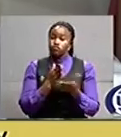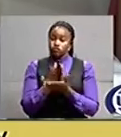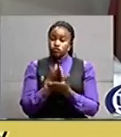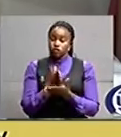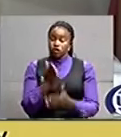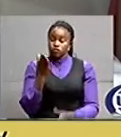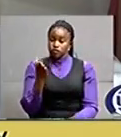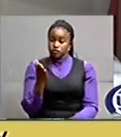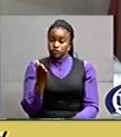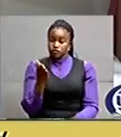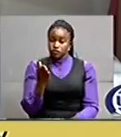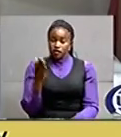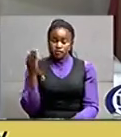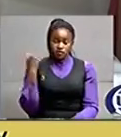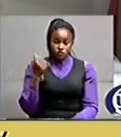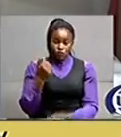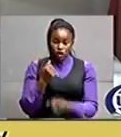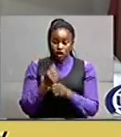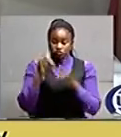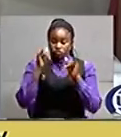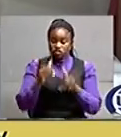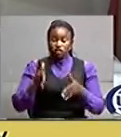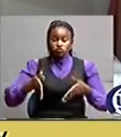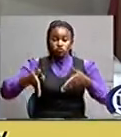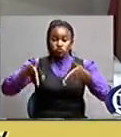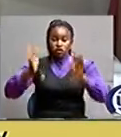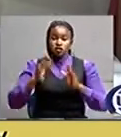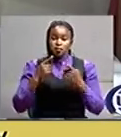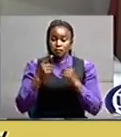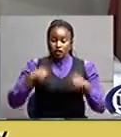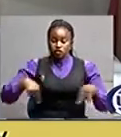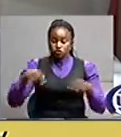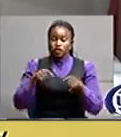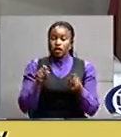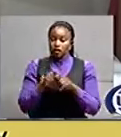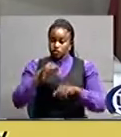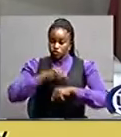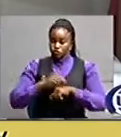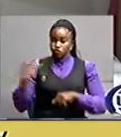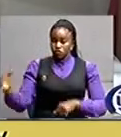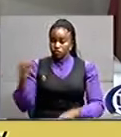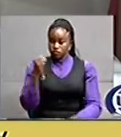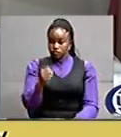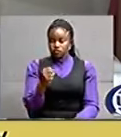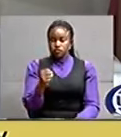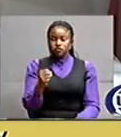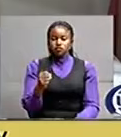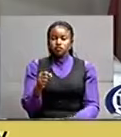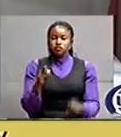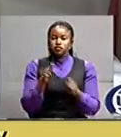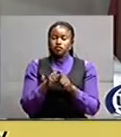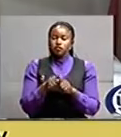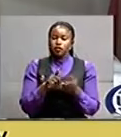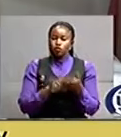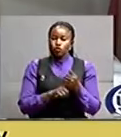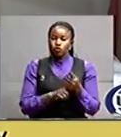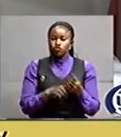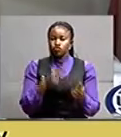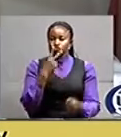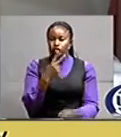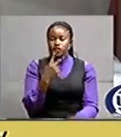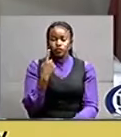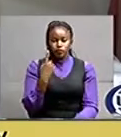Who was a street kid, but who adopted her as a school. And she scored aggregate 21.